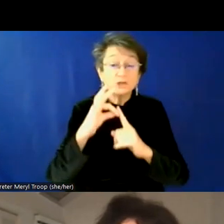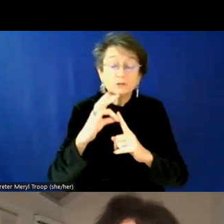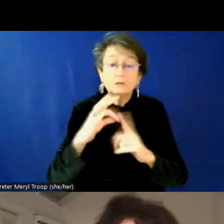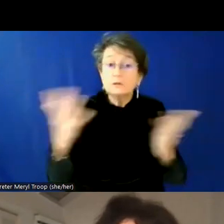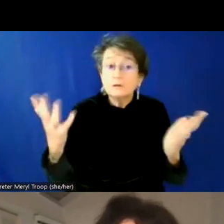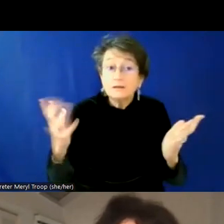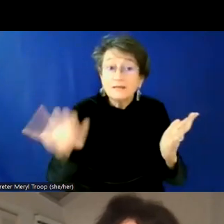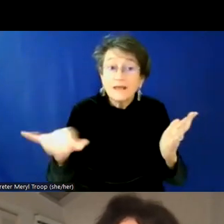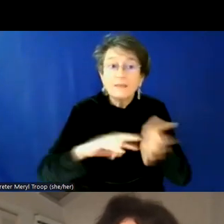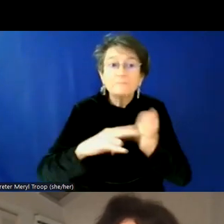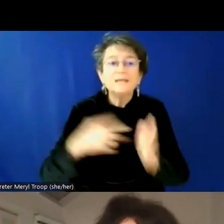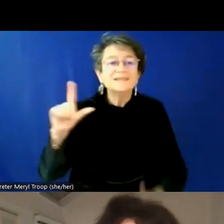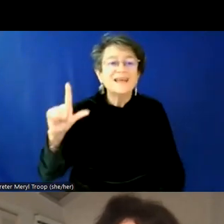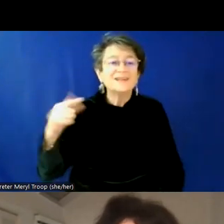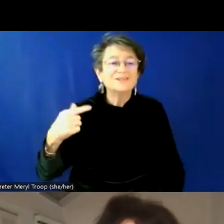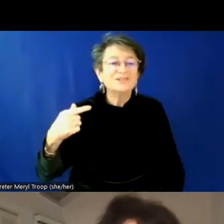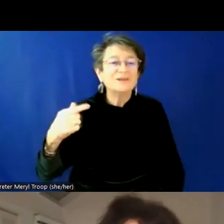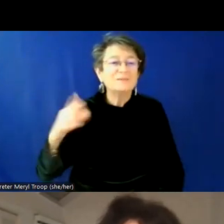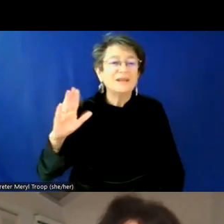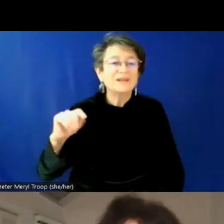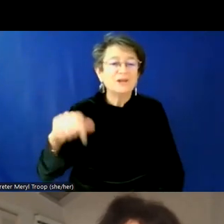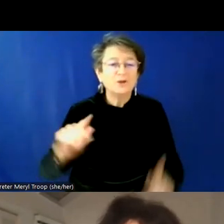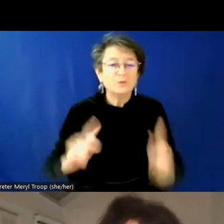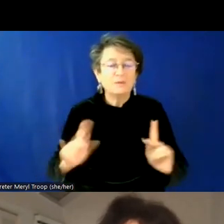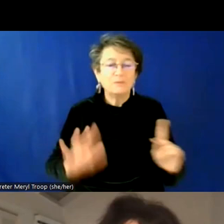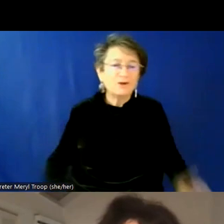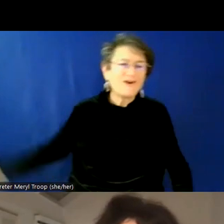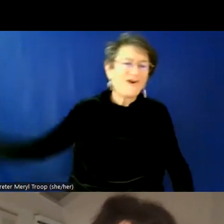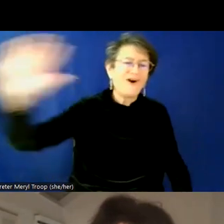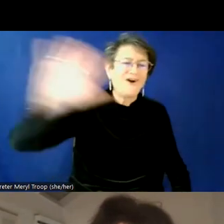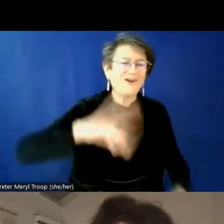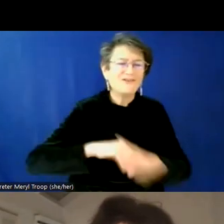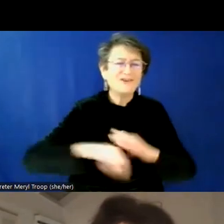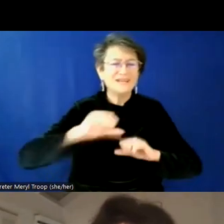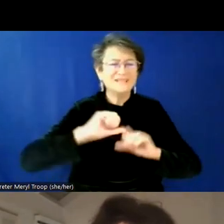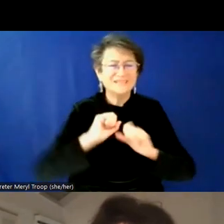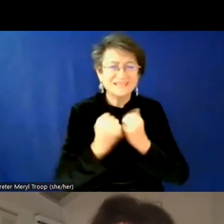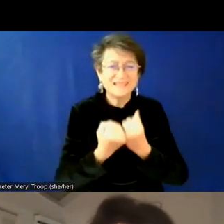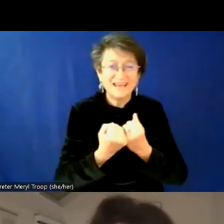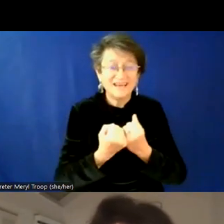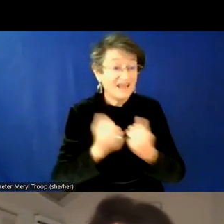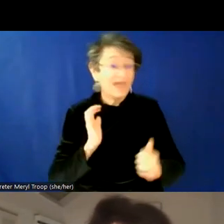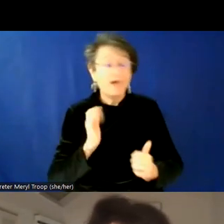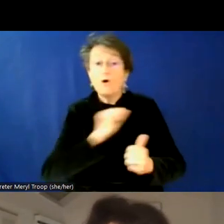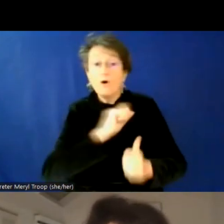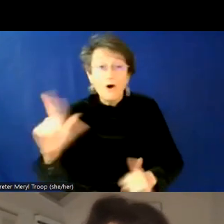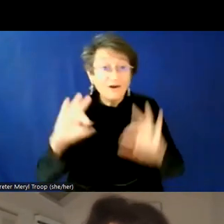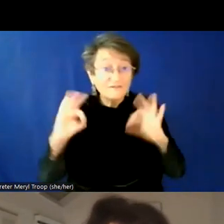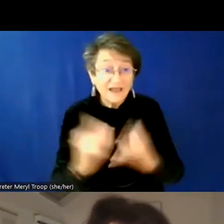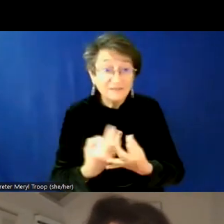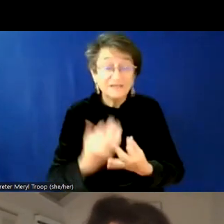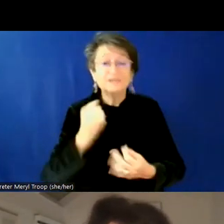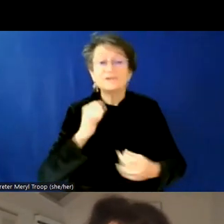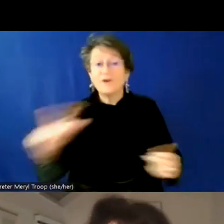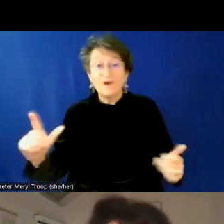are all over the place in our society. Uh, and we, we exist in almost every family, we exist in every community and we will continue to do